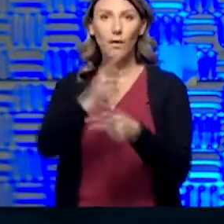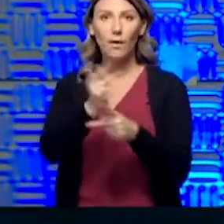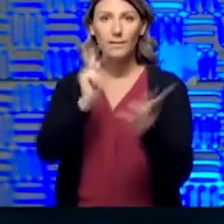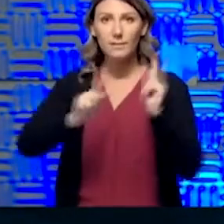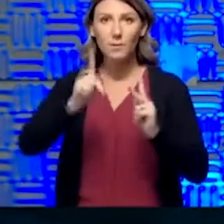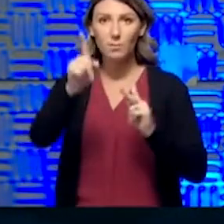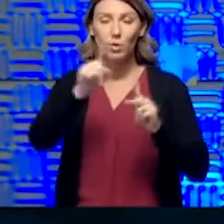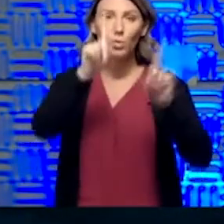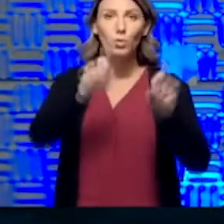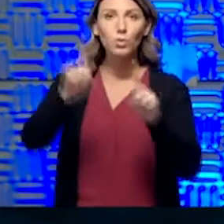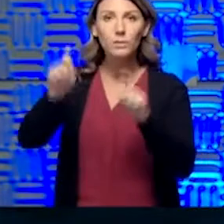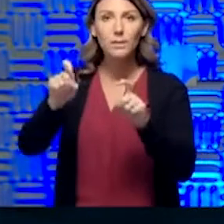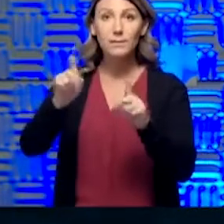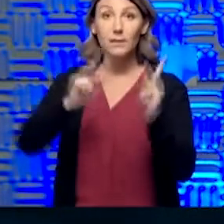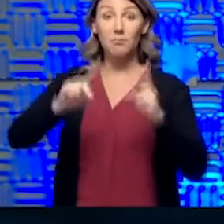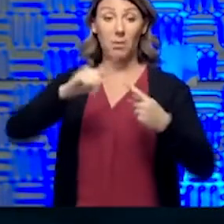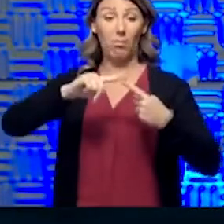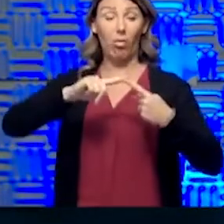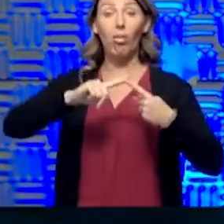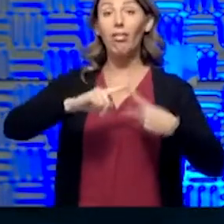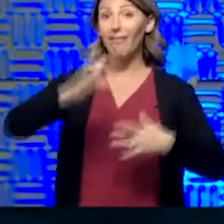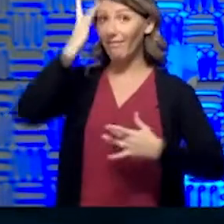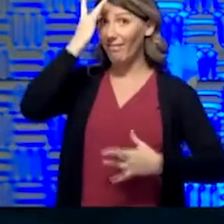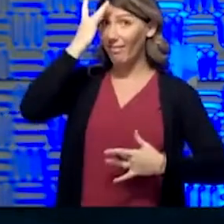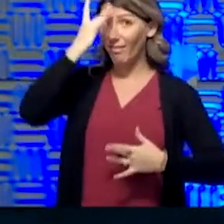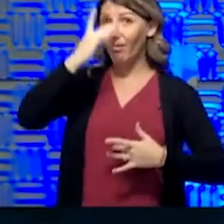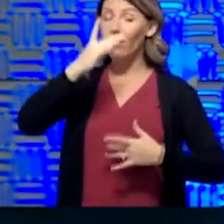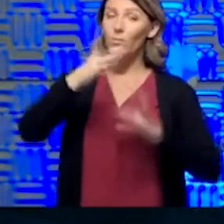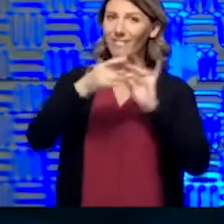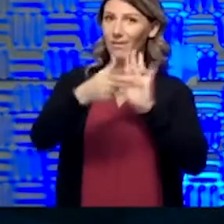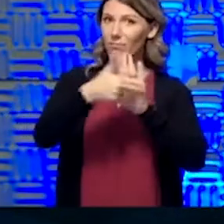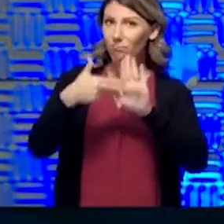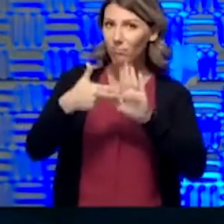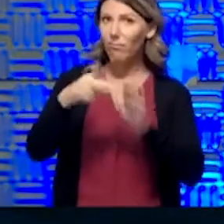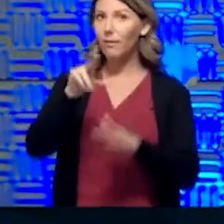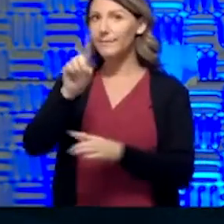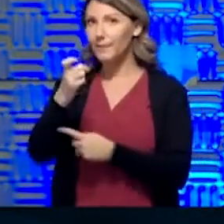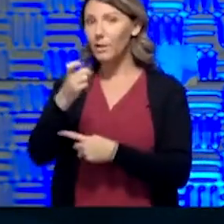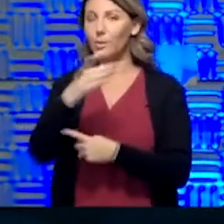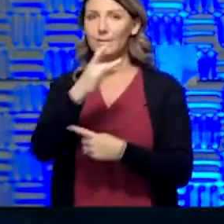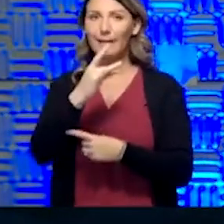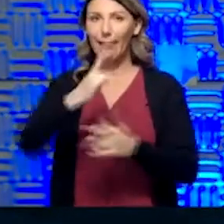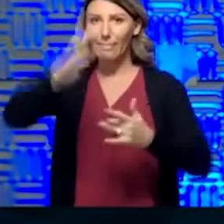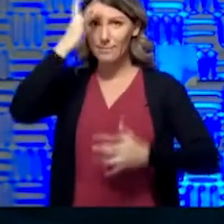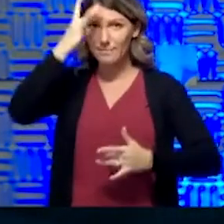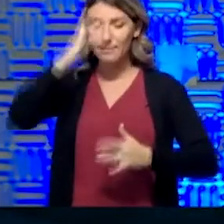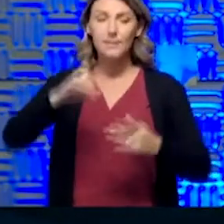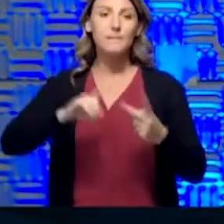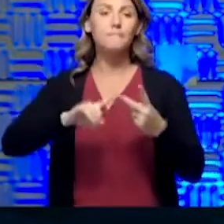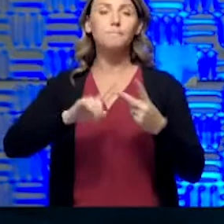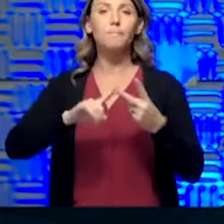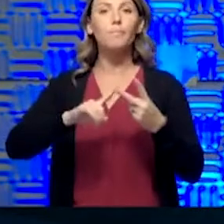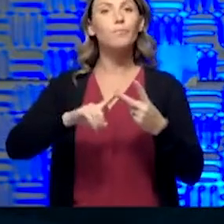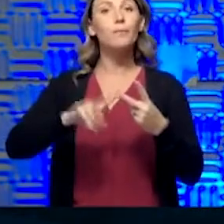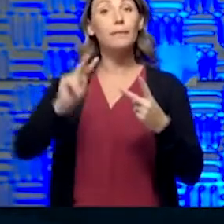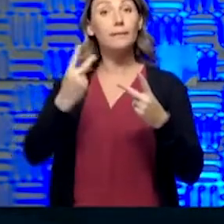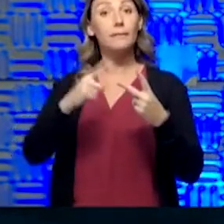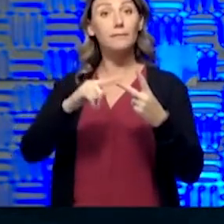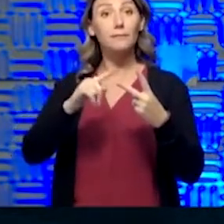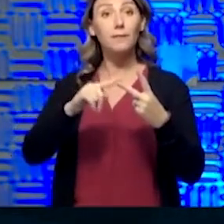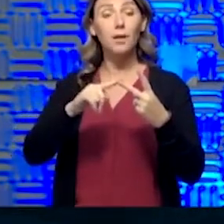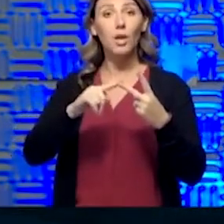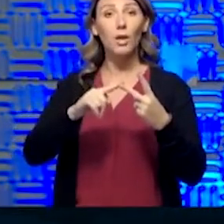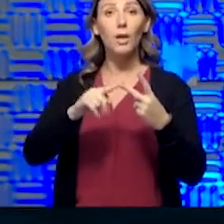The people that are ill as part of their diagnosis and management of their disease, that's pretty self-intuitive. And then the second one is